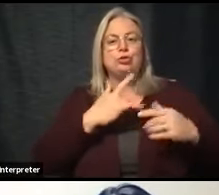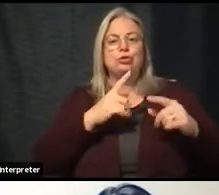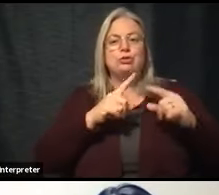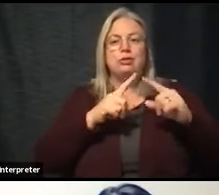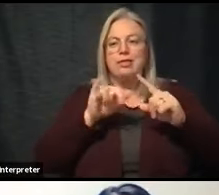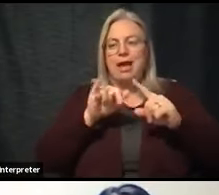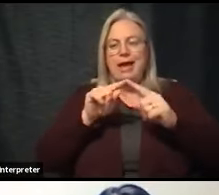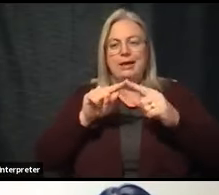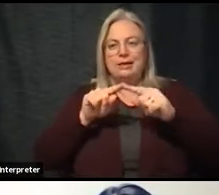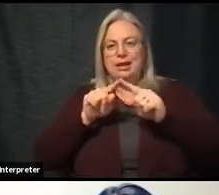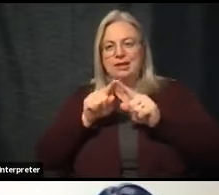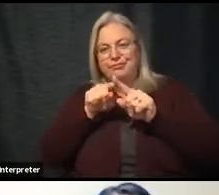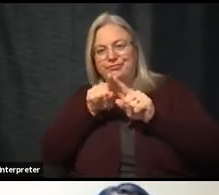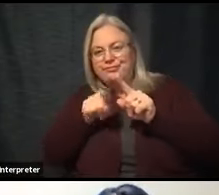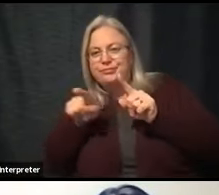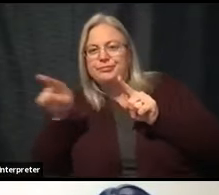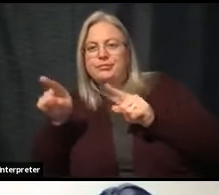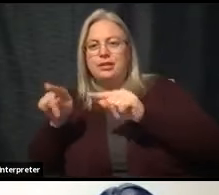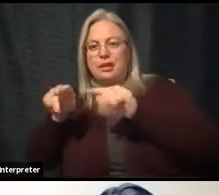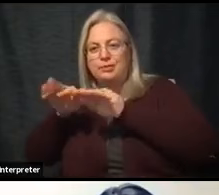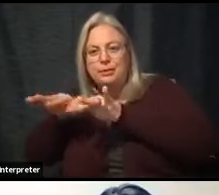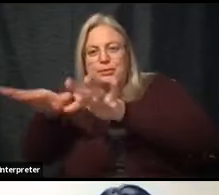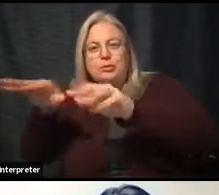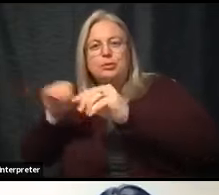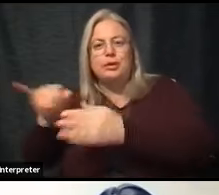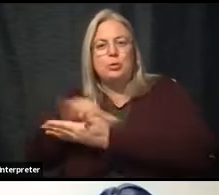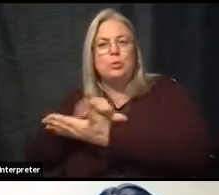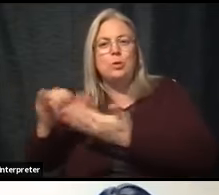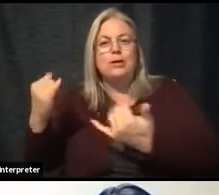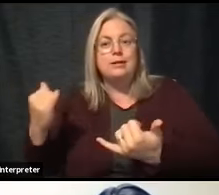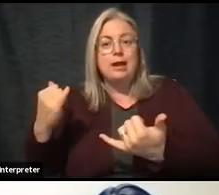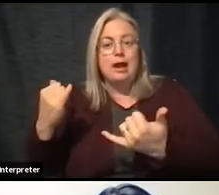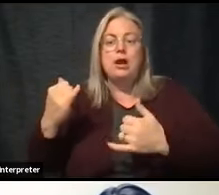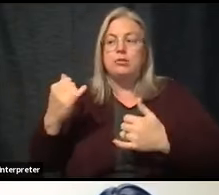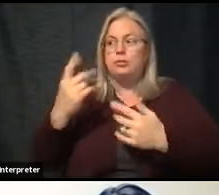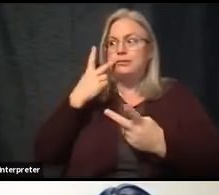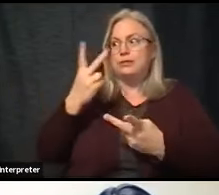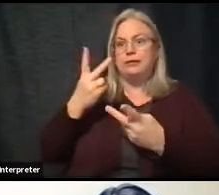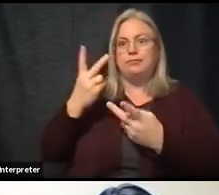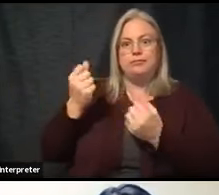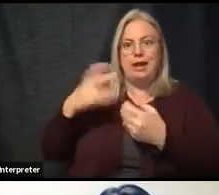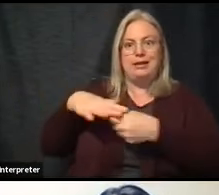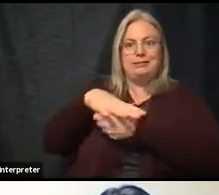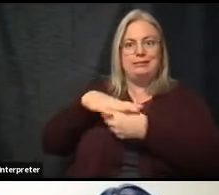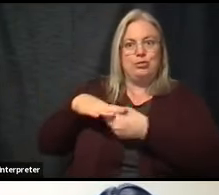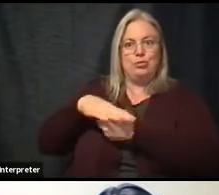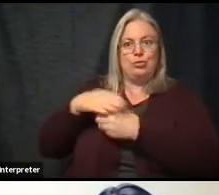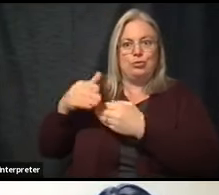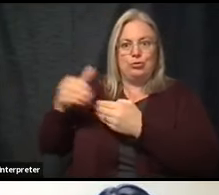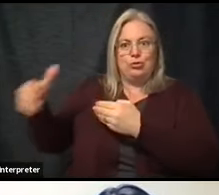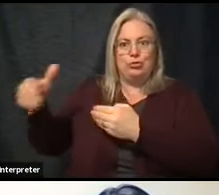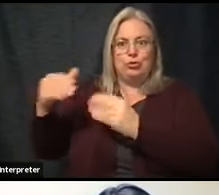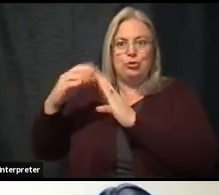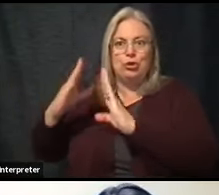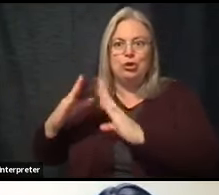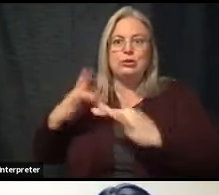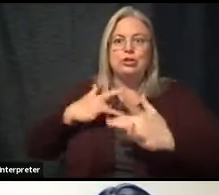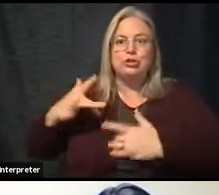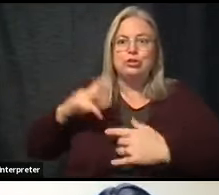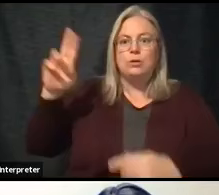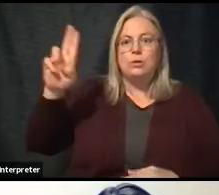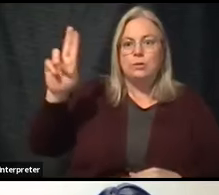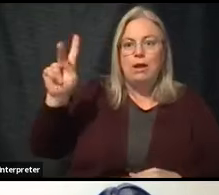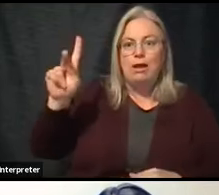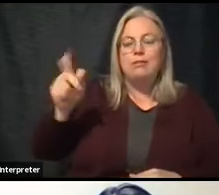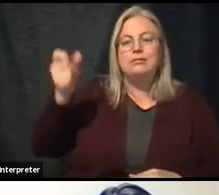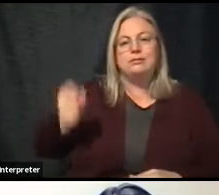that's circulating in New York now, which is being seen in a lot of neighborhoods. There are concerns about the UK, the South